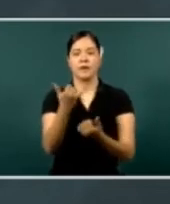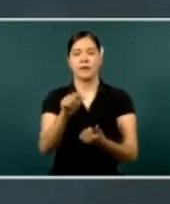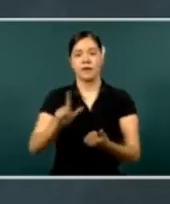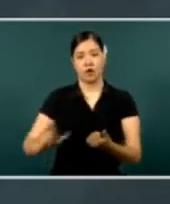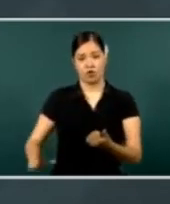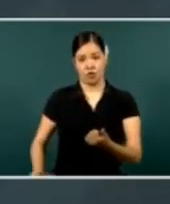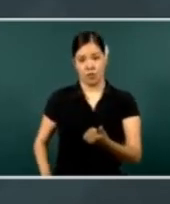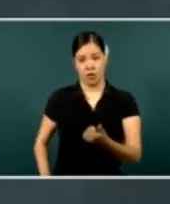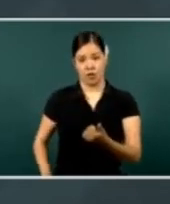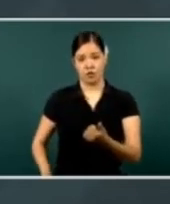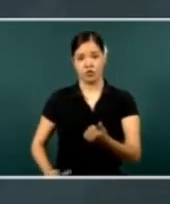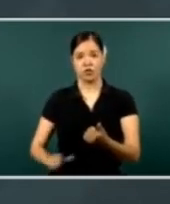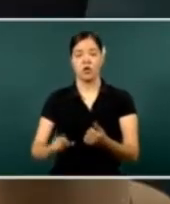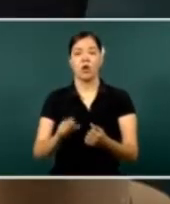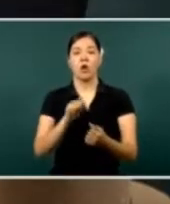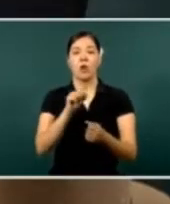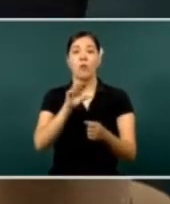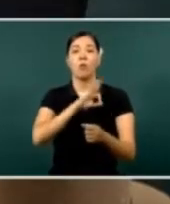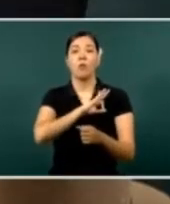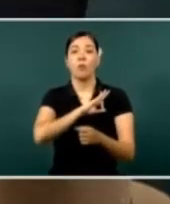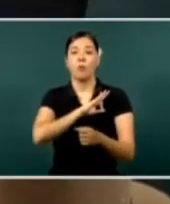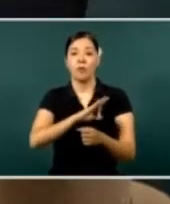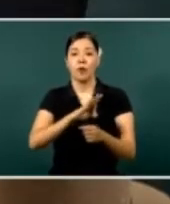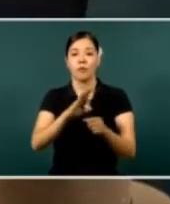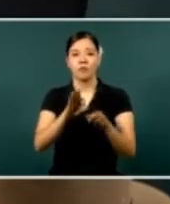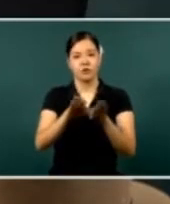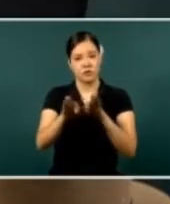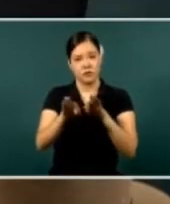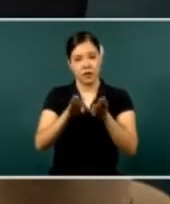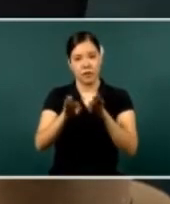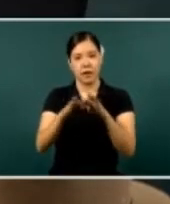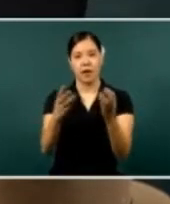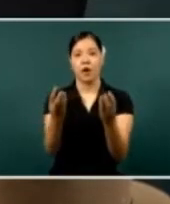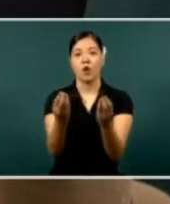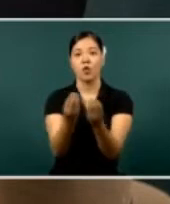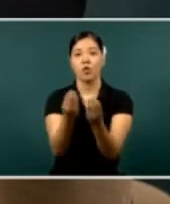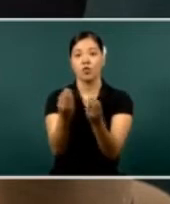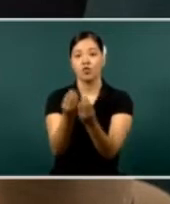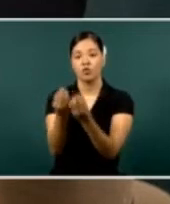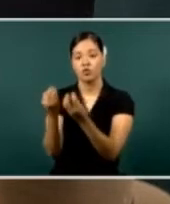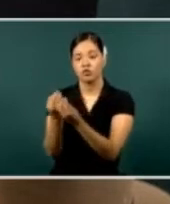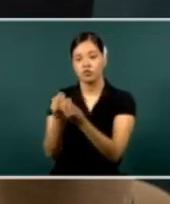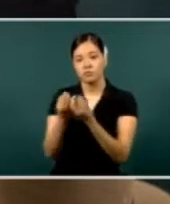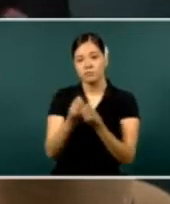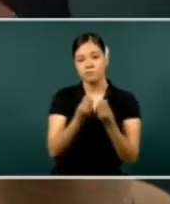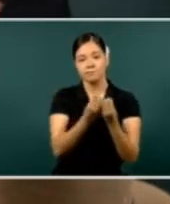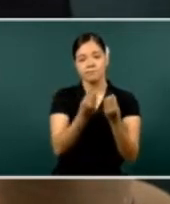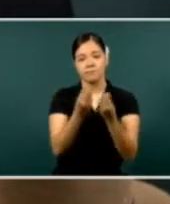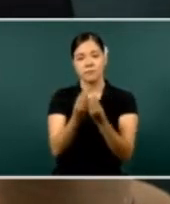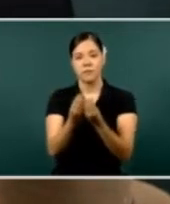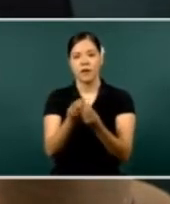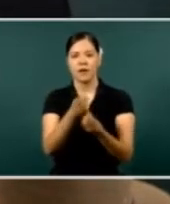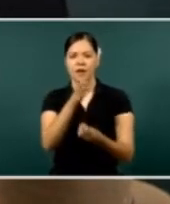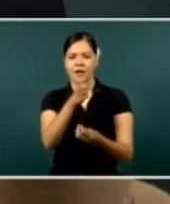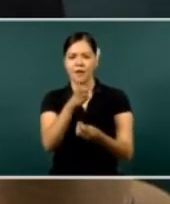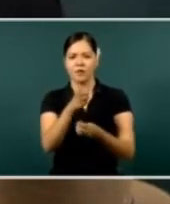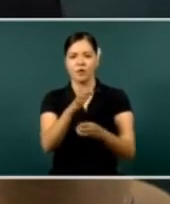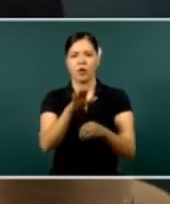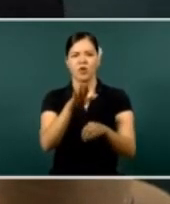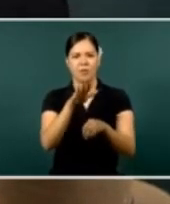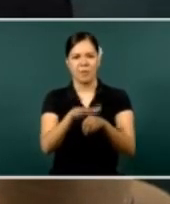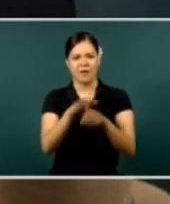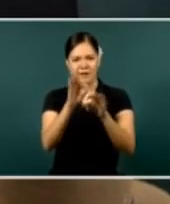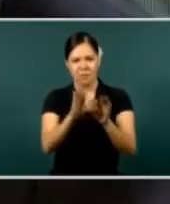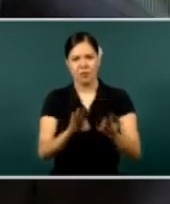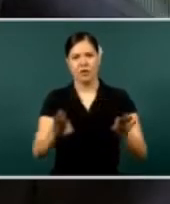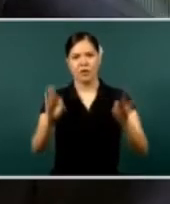and the government principle, have been working together in a coordinated manner. And the coordination is what